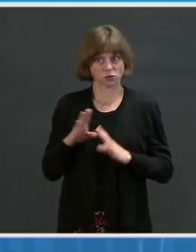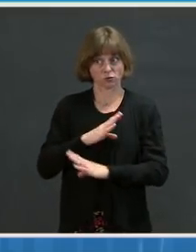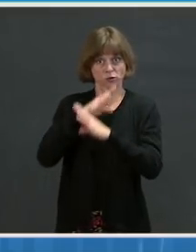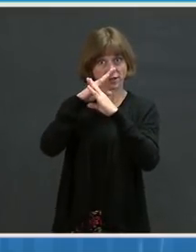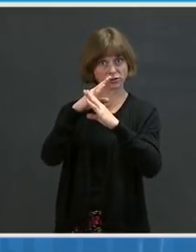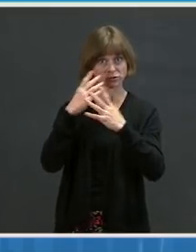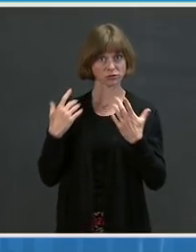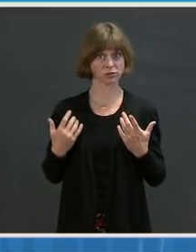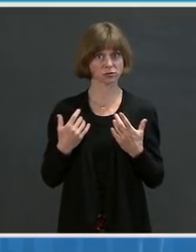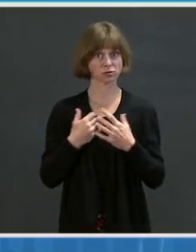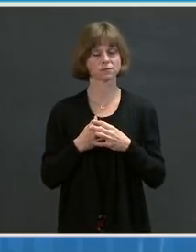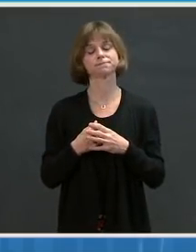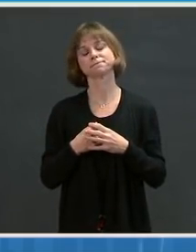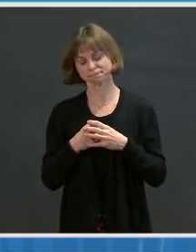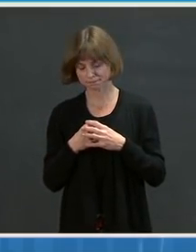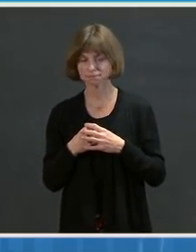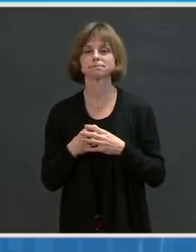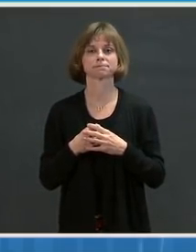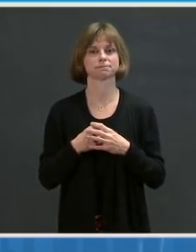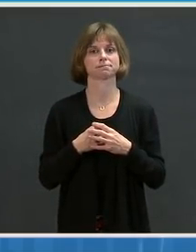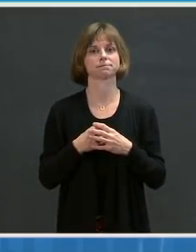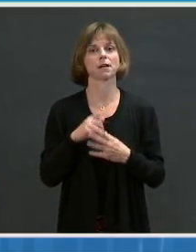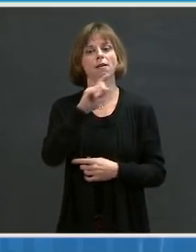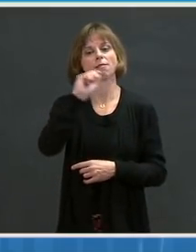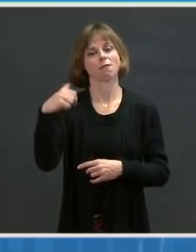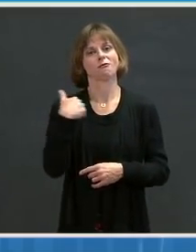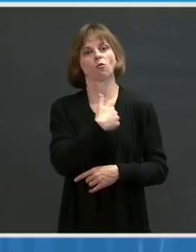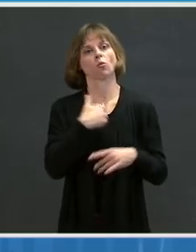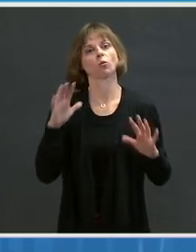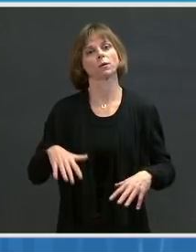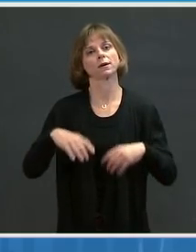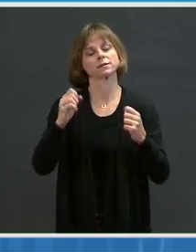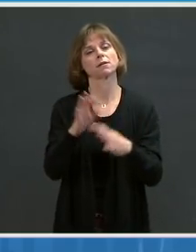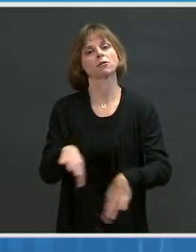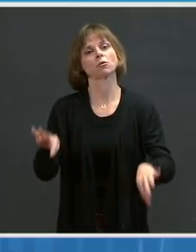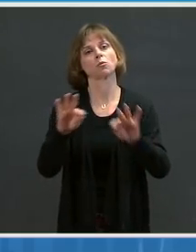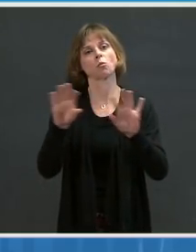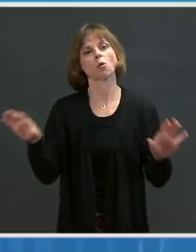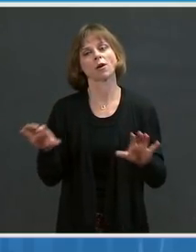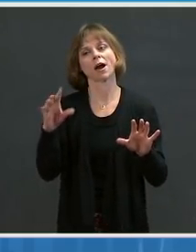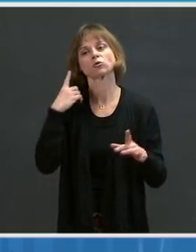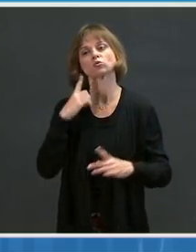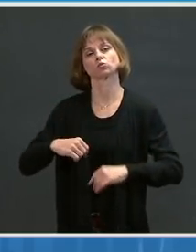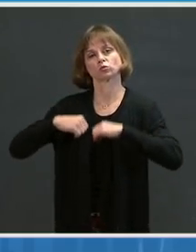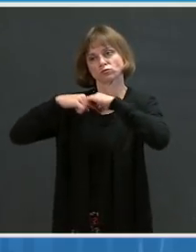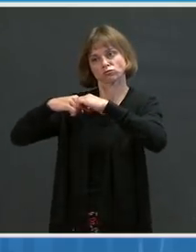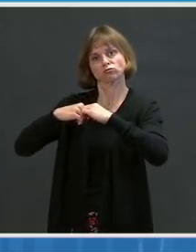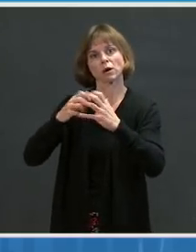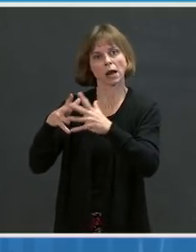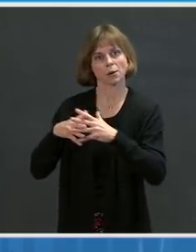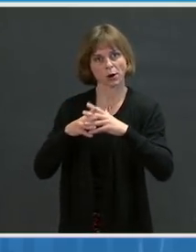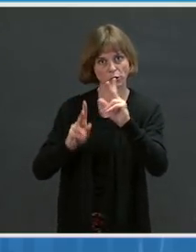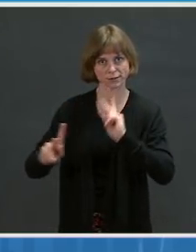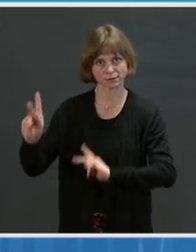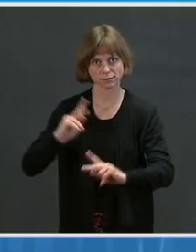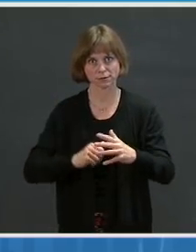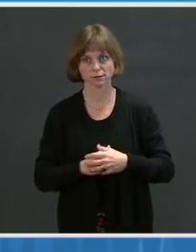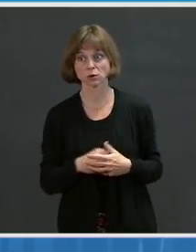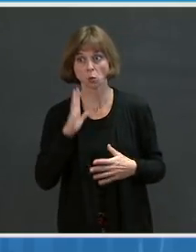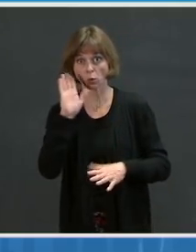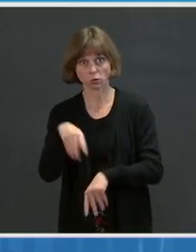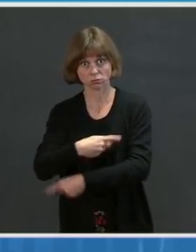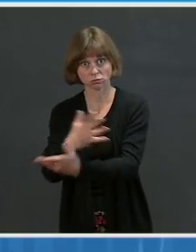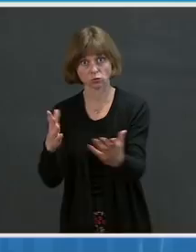That's why we're taking this important action to keep Americans safe. We will deliver more than 25 million